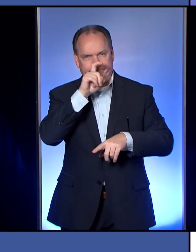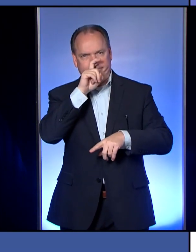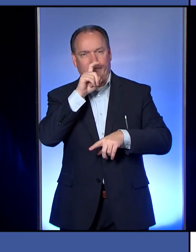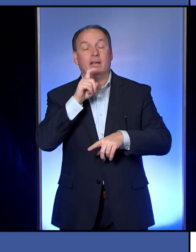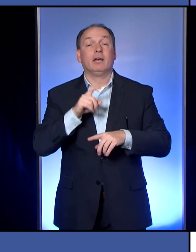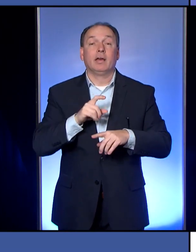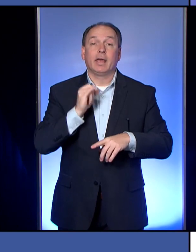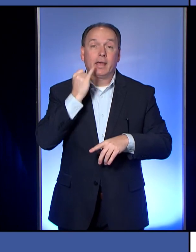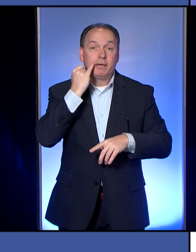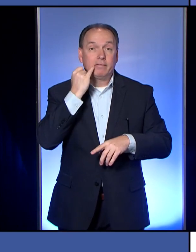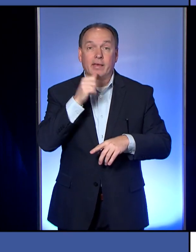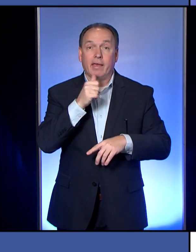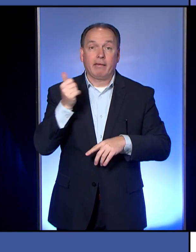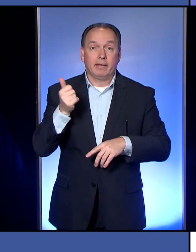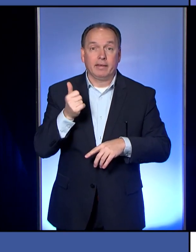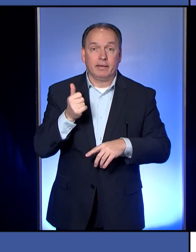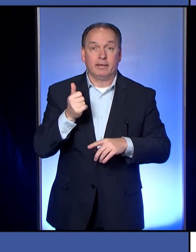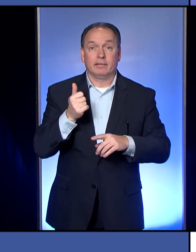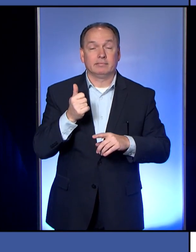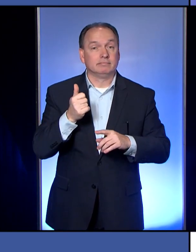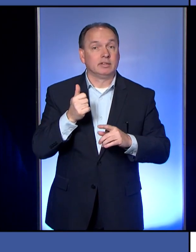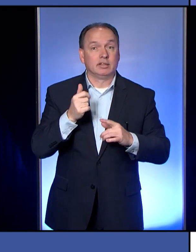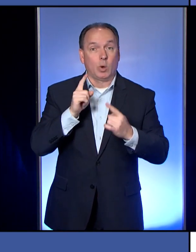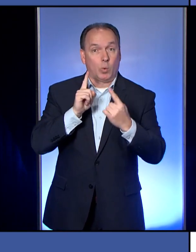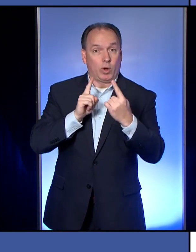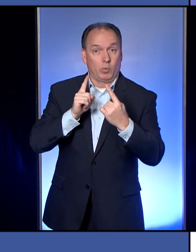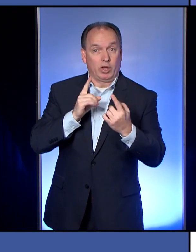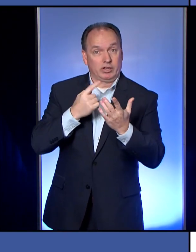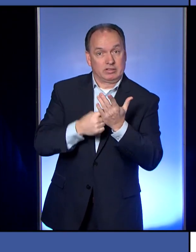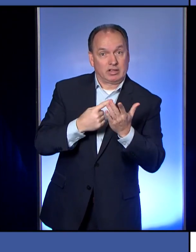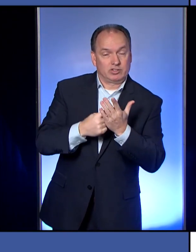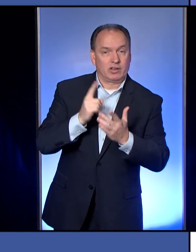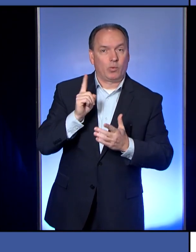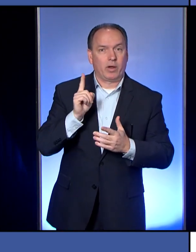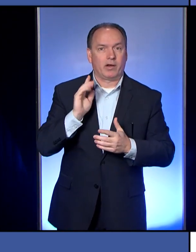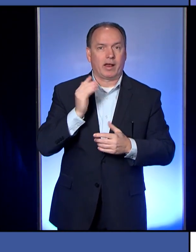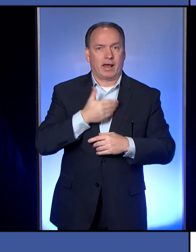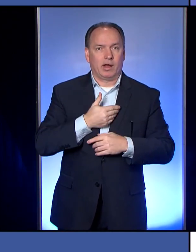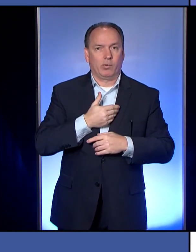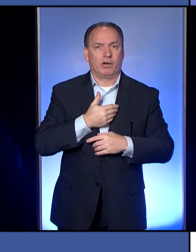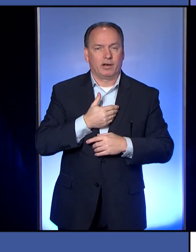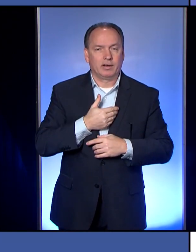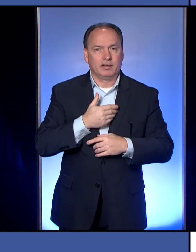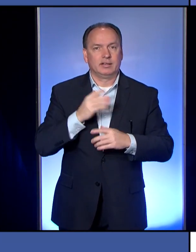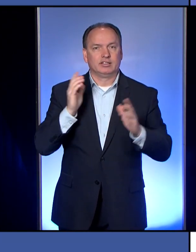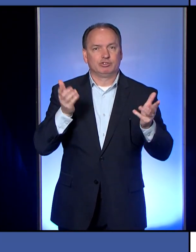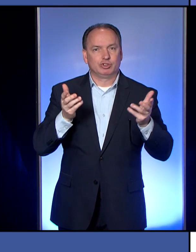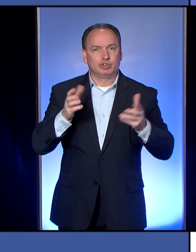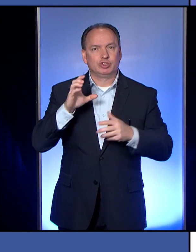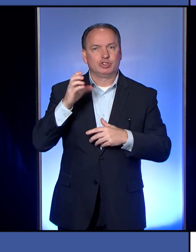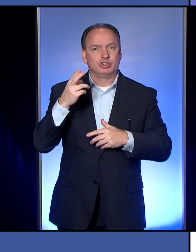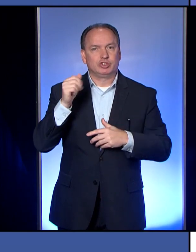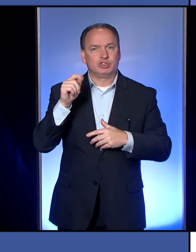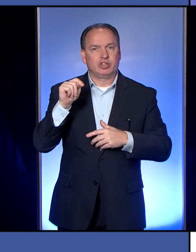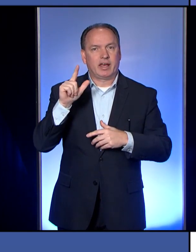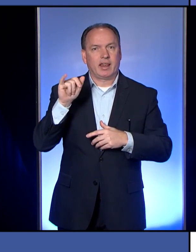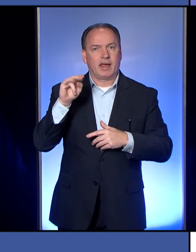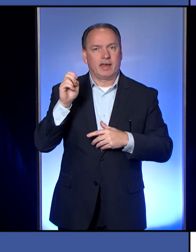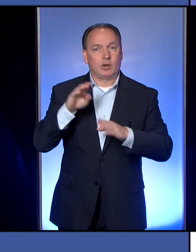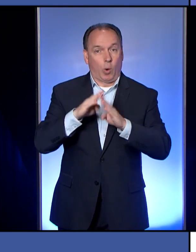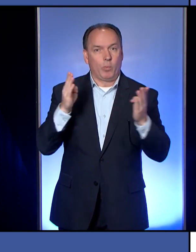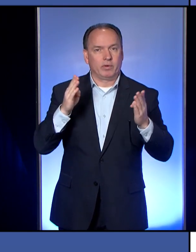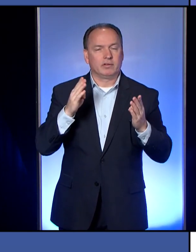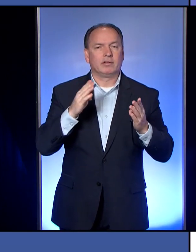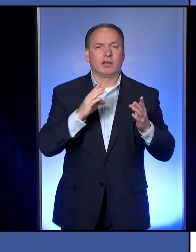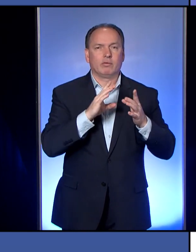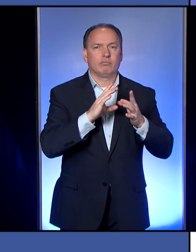something that you need to talk to somebody about, then that's where our chat line is open. And I'm going to ask John DiMatteo just